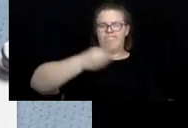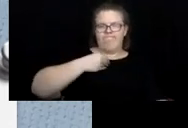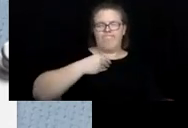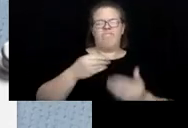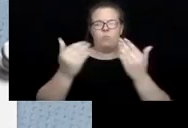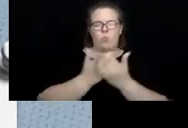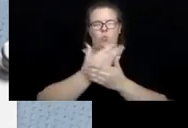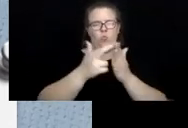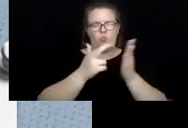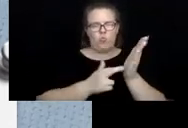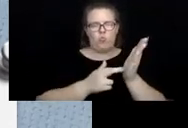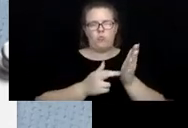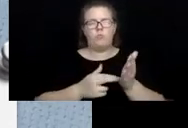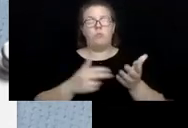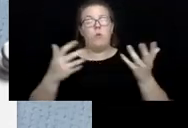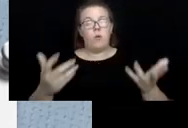caseworkers